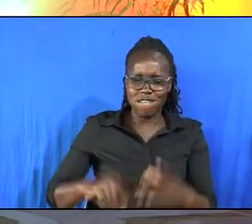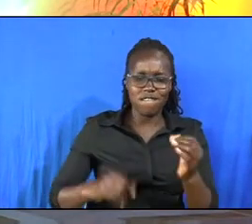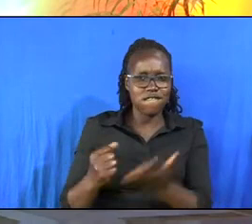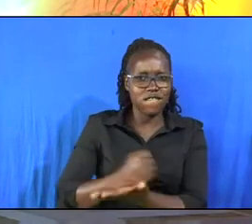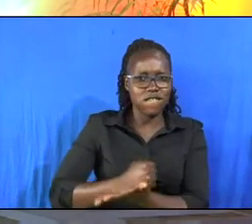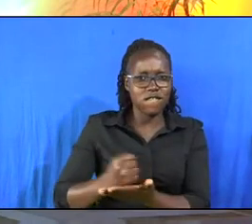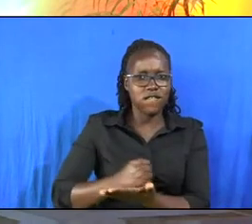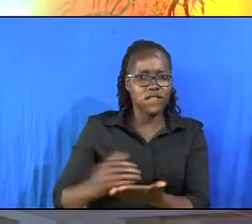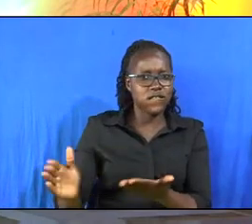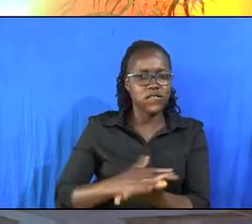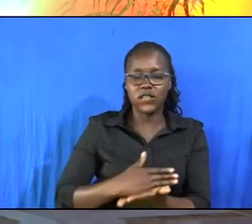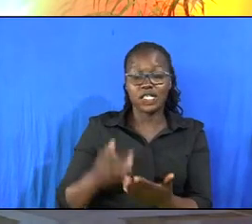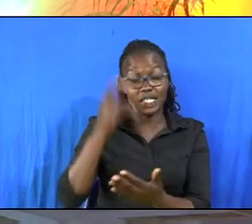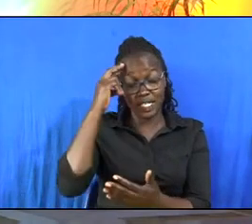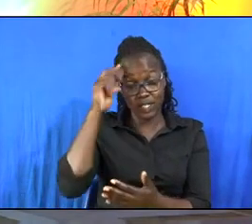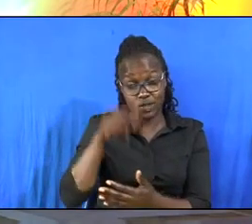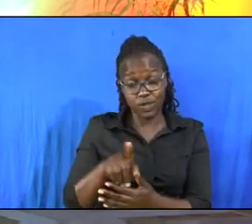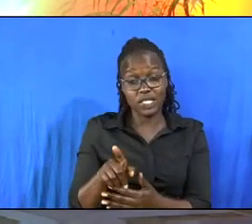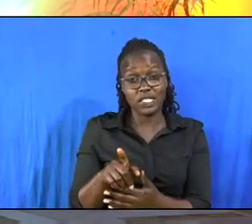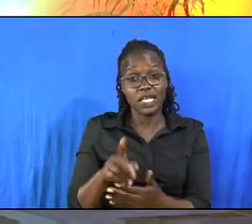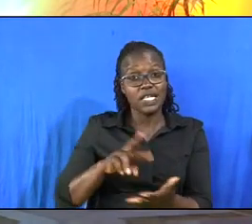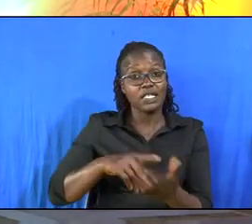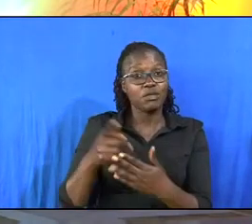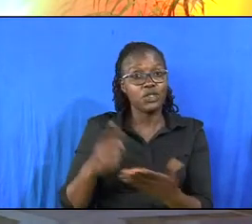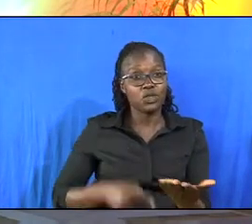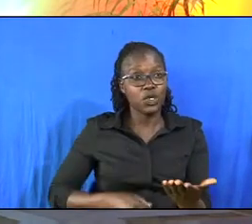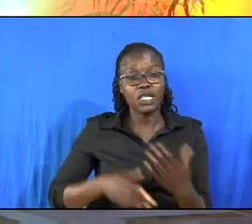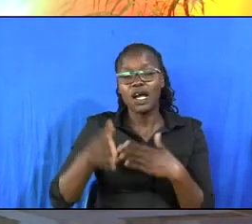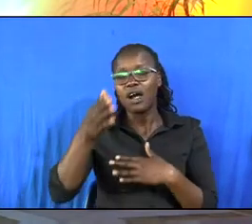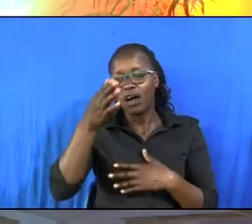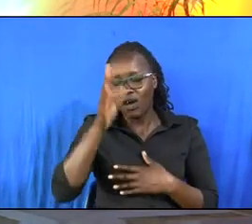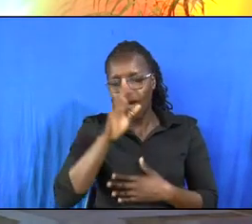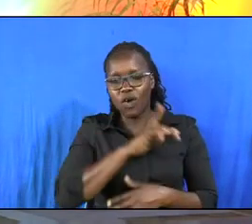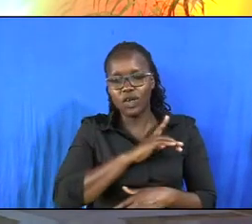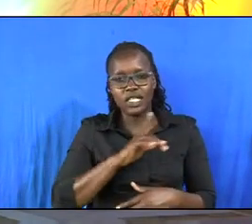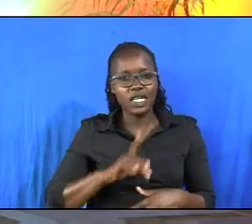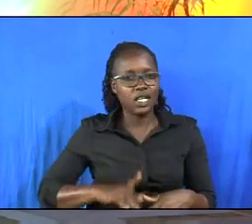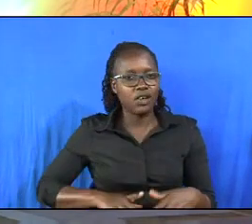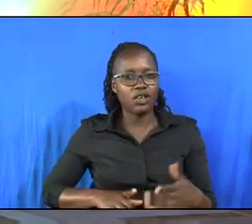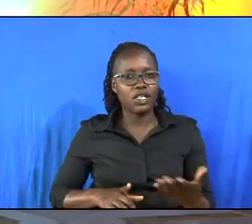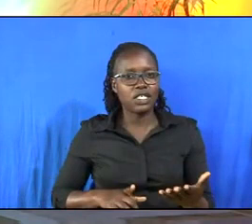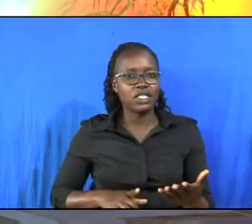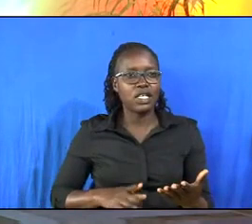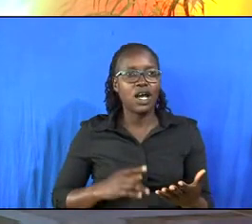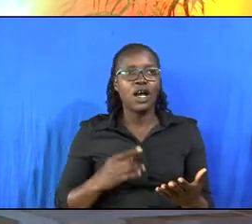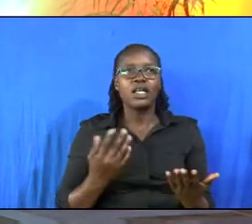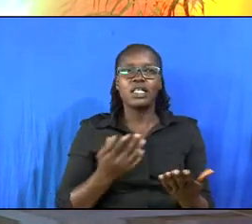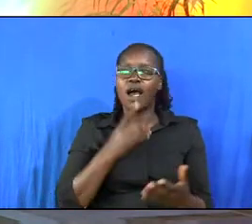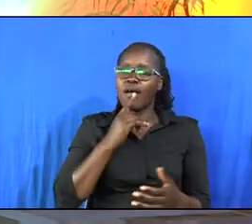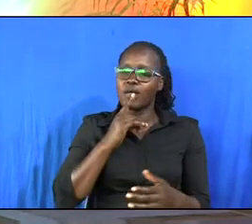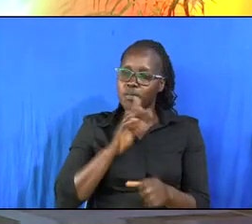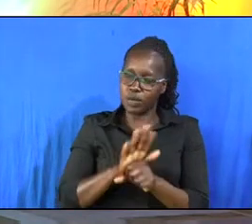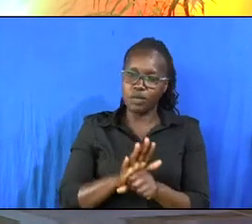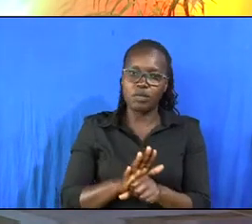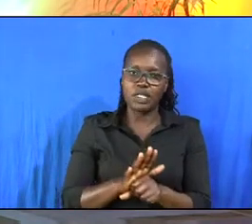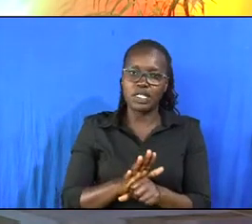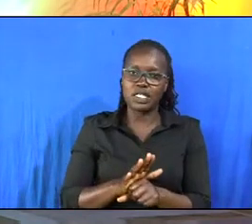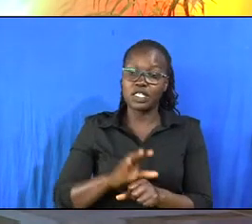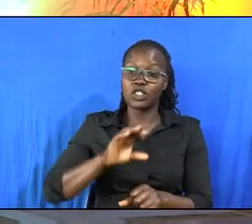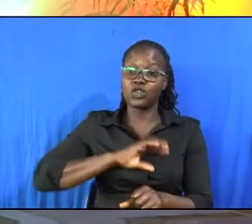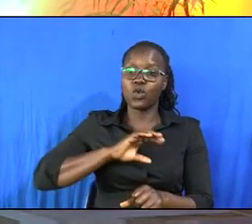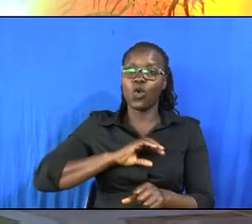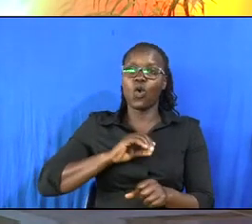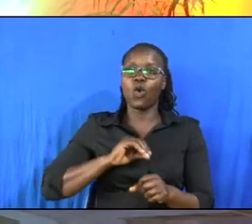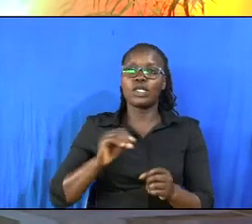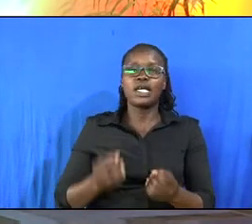your head which means that god had already had already promised his own